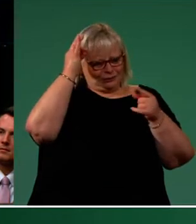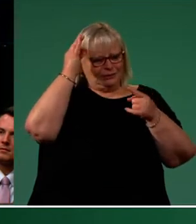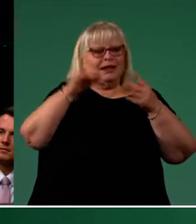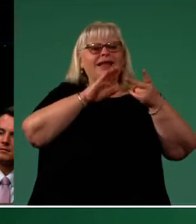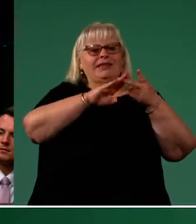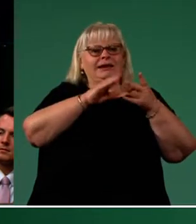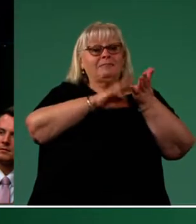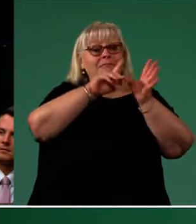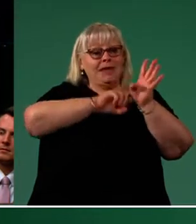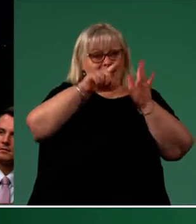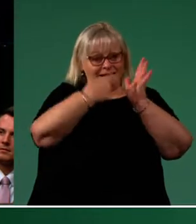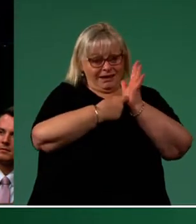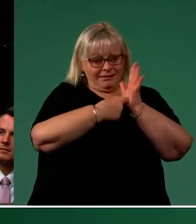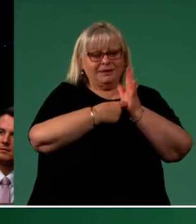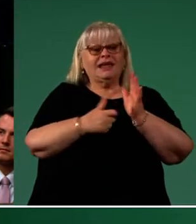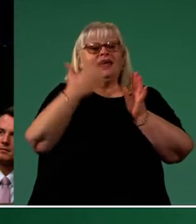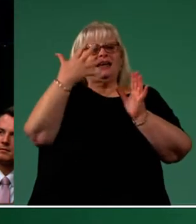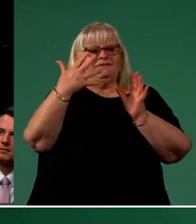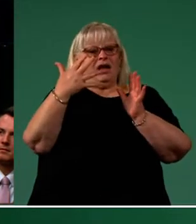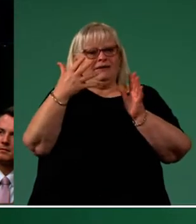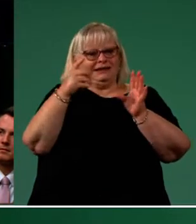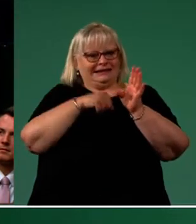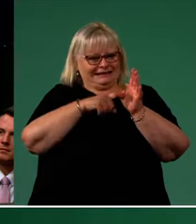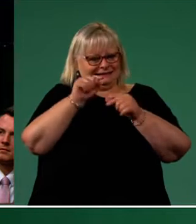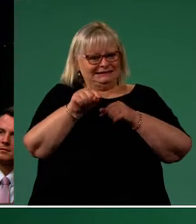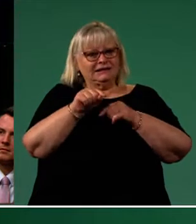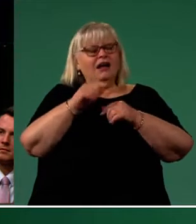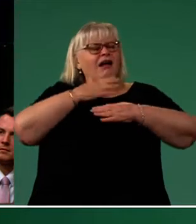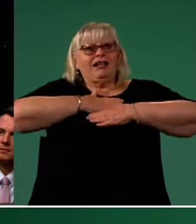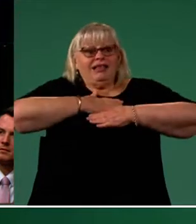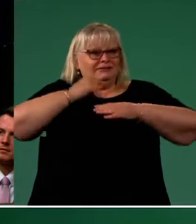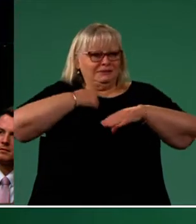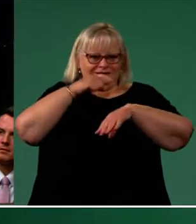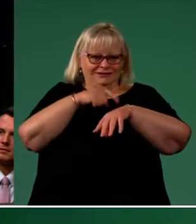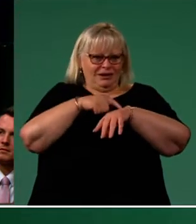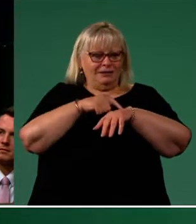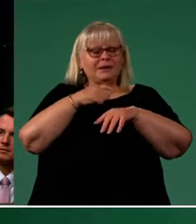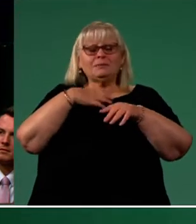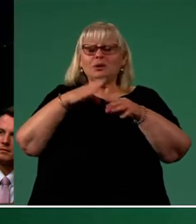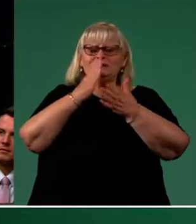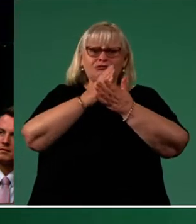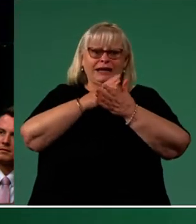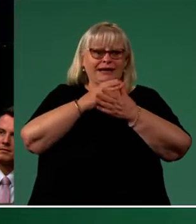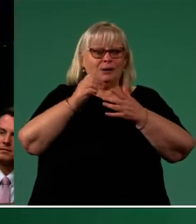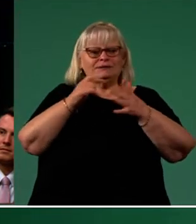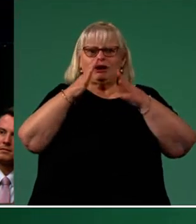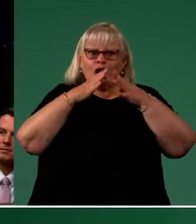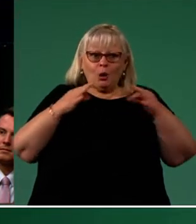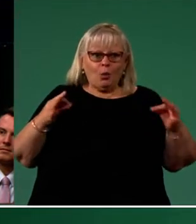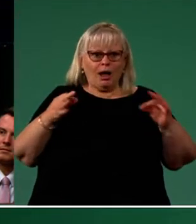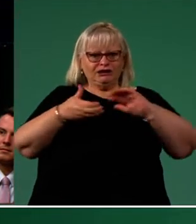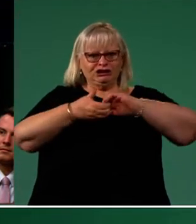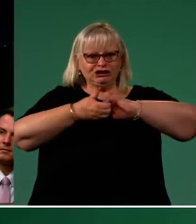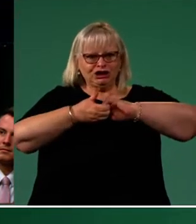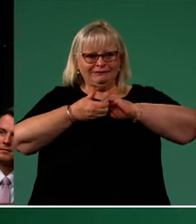of Ryde and for five years its longest serving. I cherished my time in local government as we transformed a sleepy conservative council